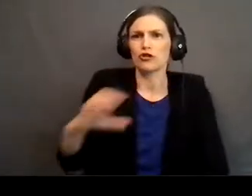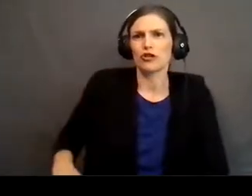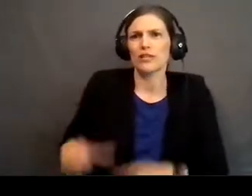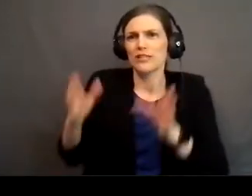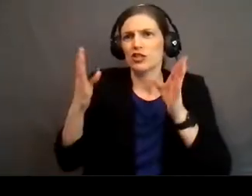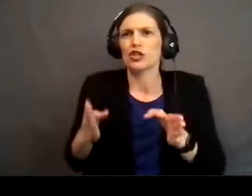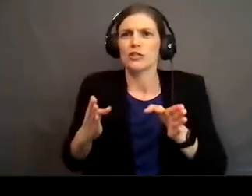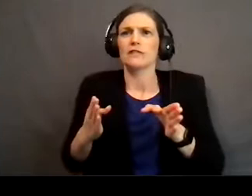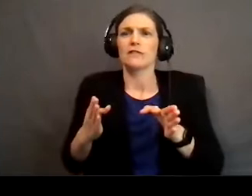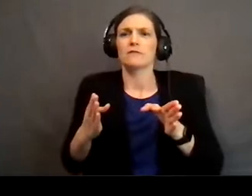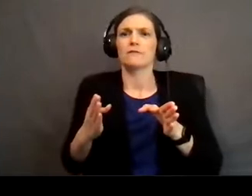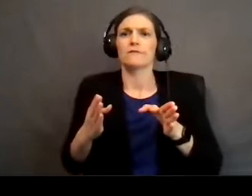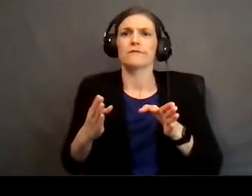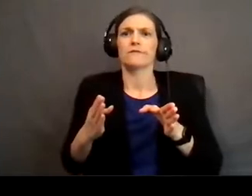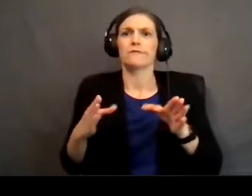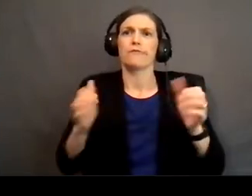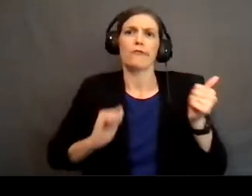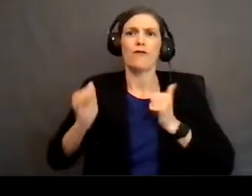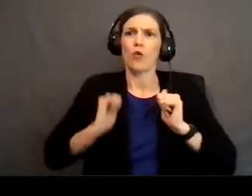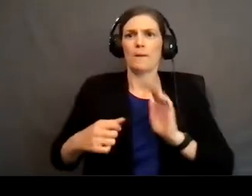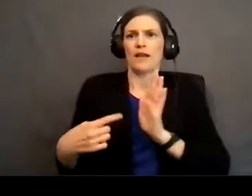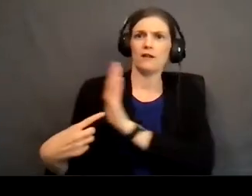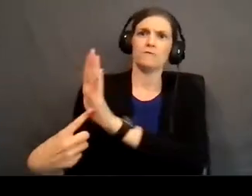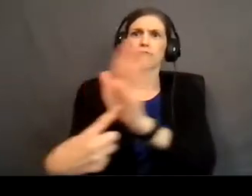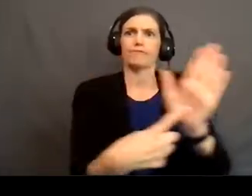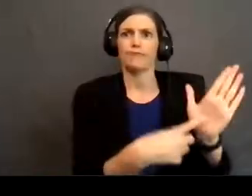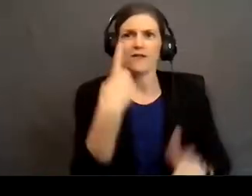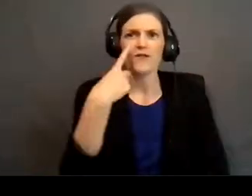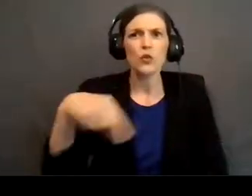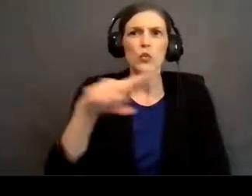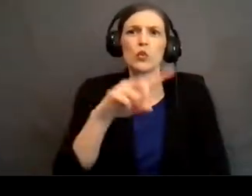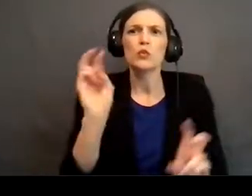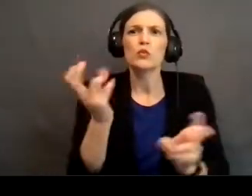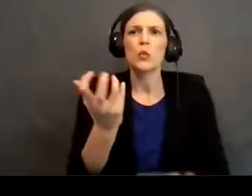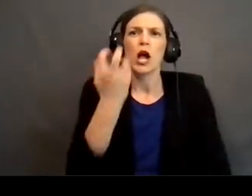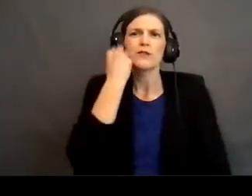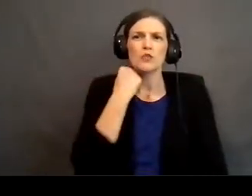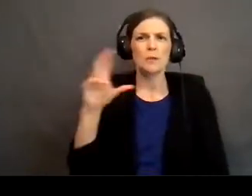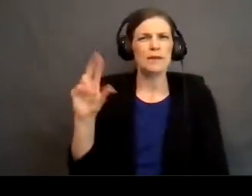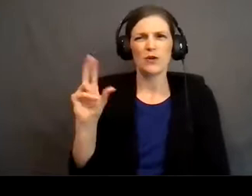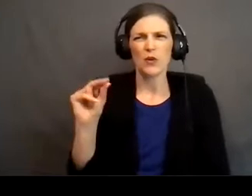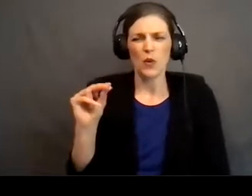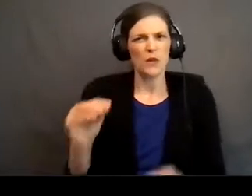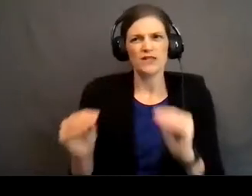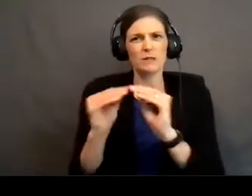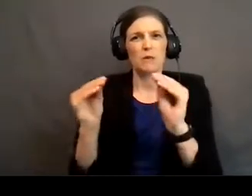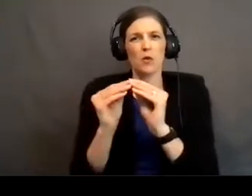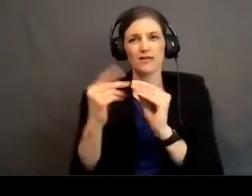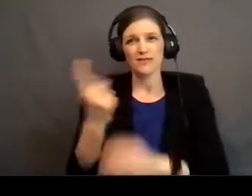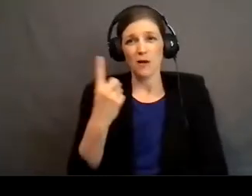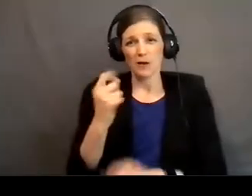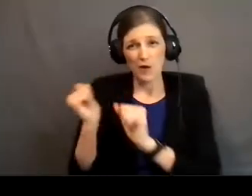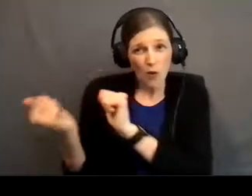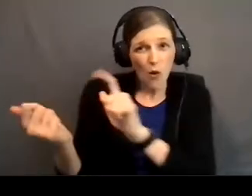put on a show for you to consume. No, it's so much more than that. This is something that we all do